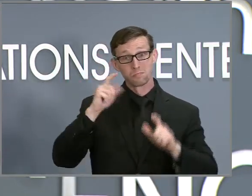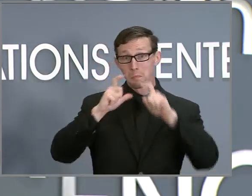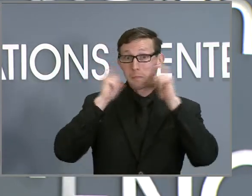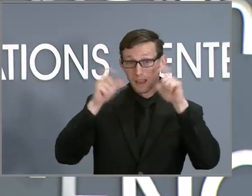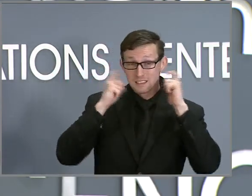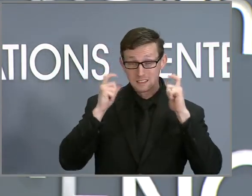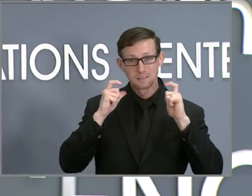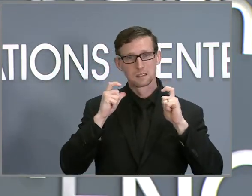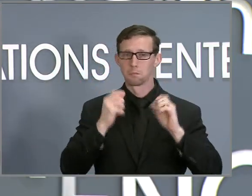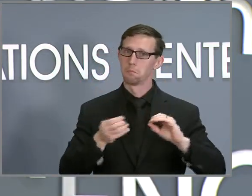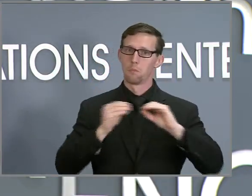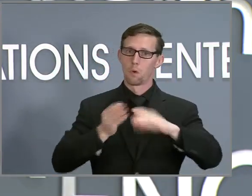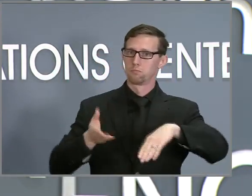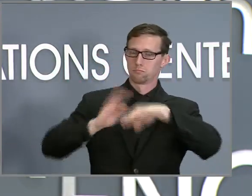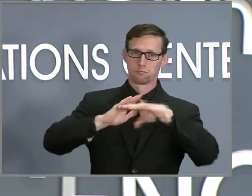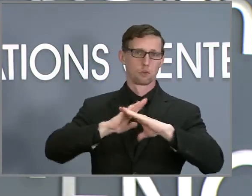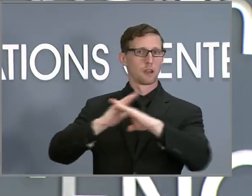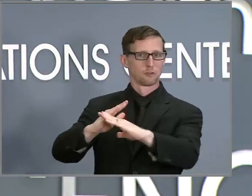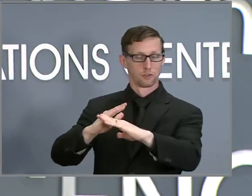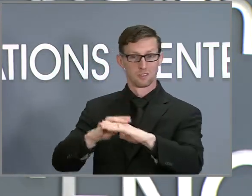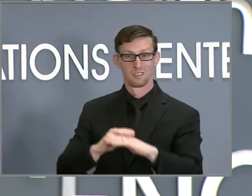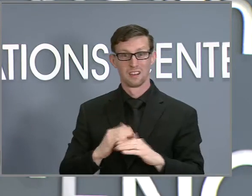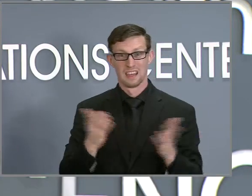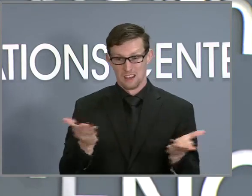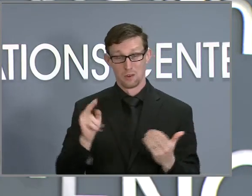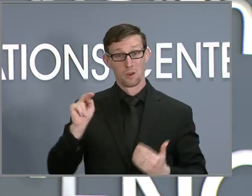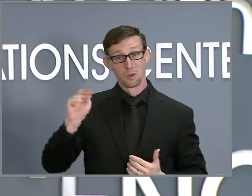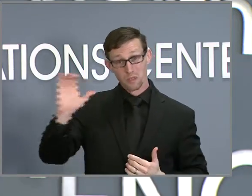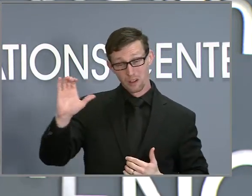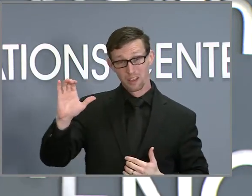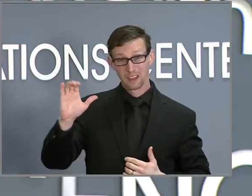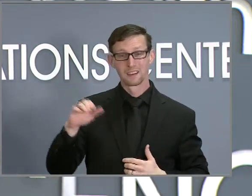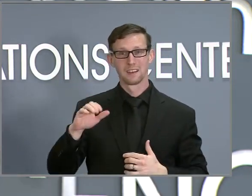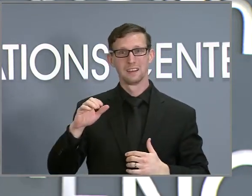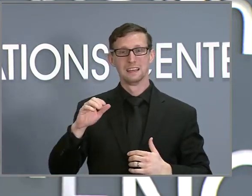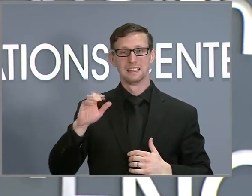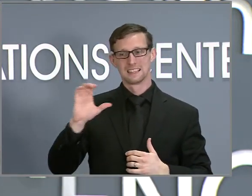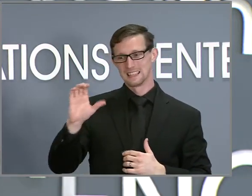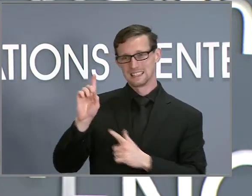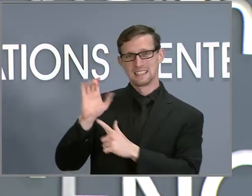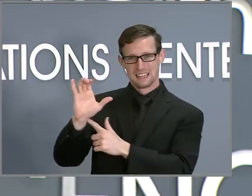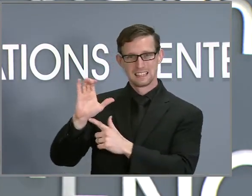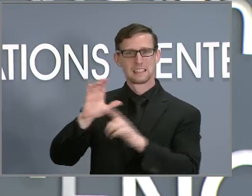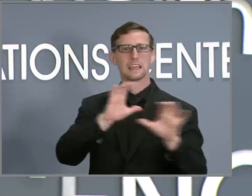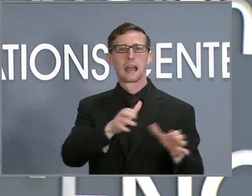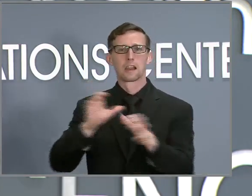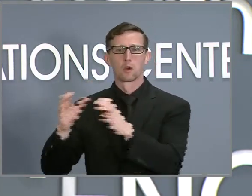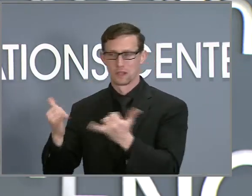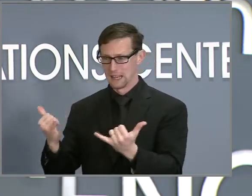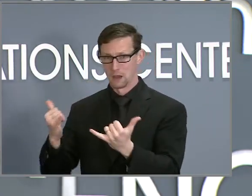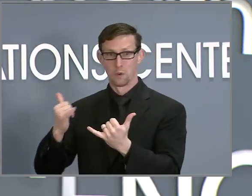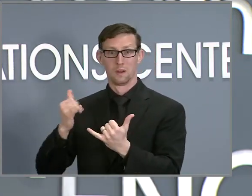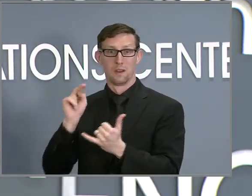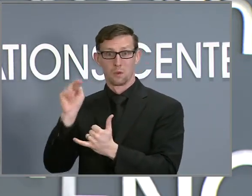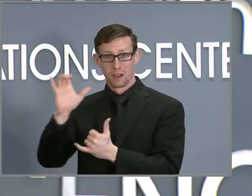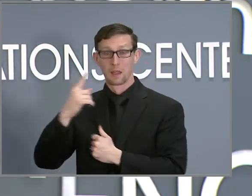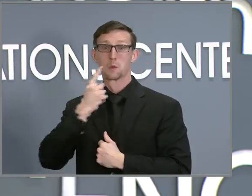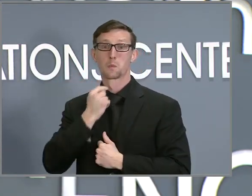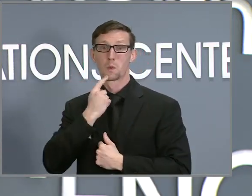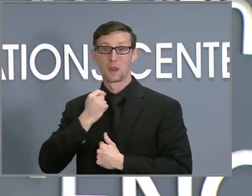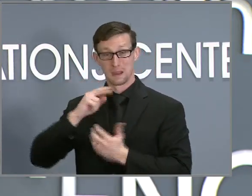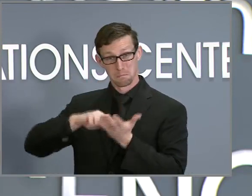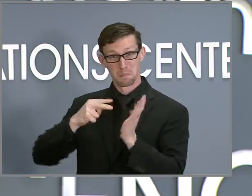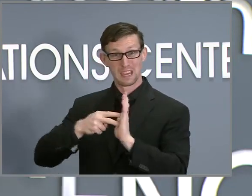in the CDC's red high transmission category. We advise you to wear a well-fitted multi-layer mask.